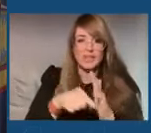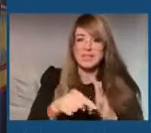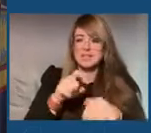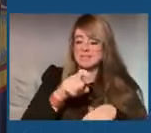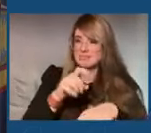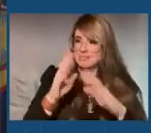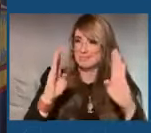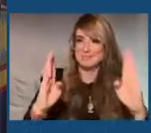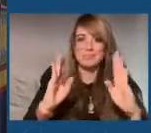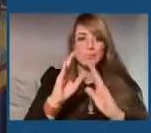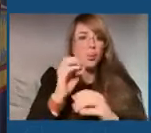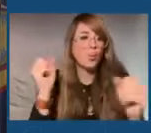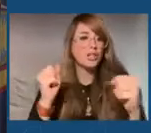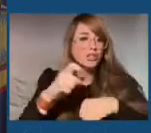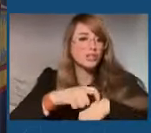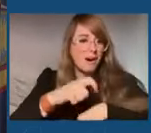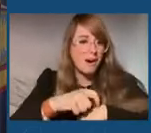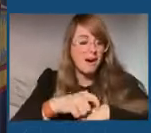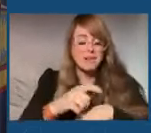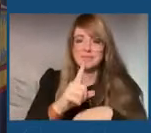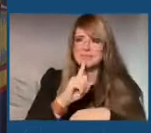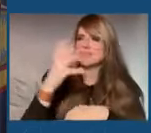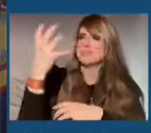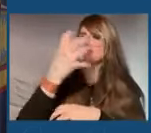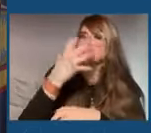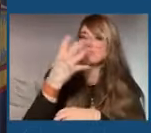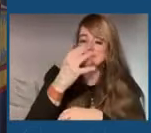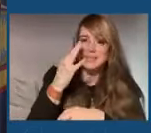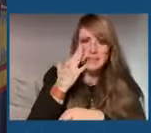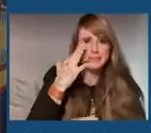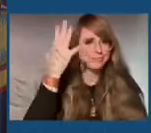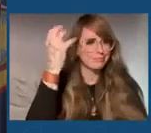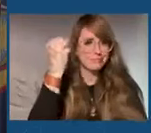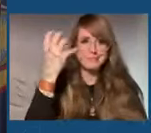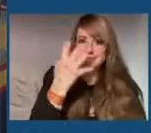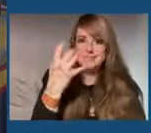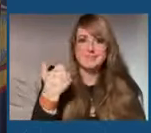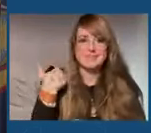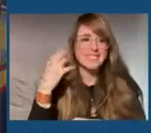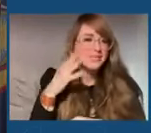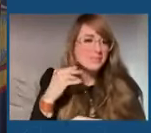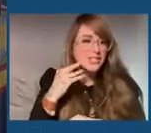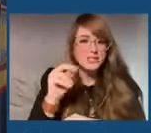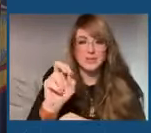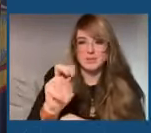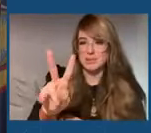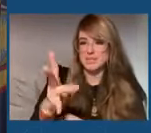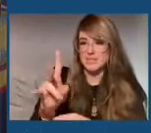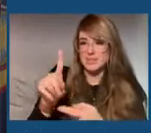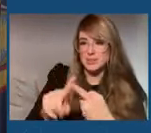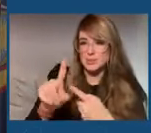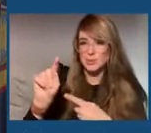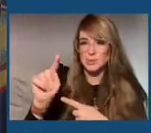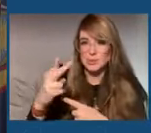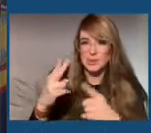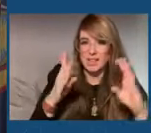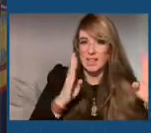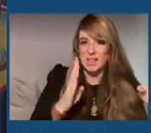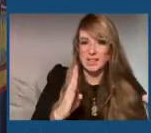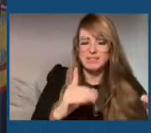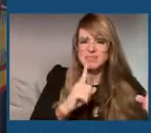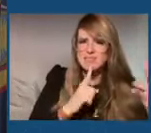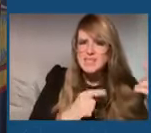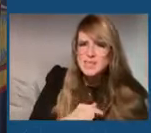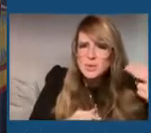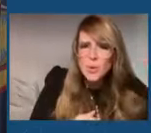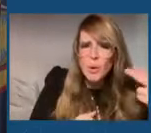As someone who lived and breathed an experience from November 17th to the 20th, that was historic in many